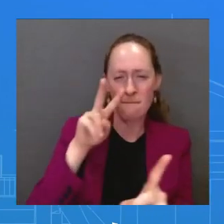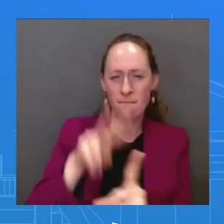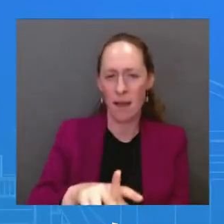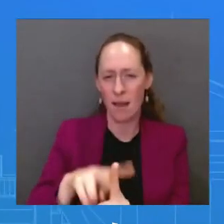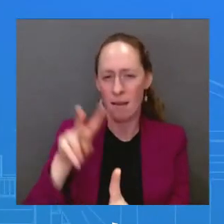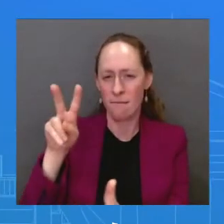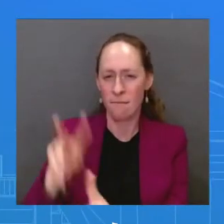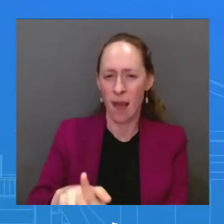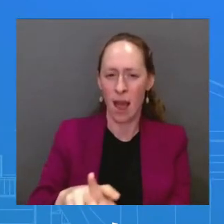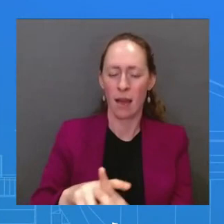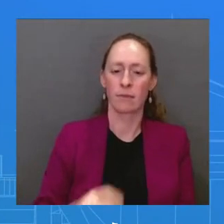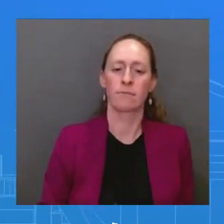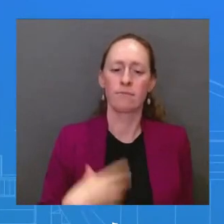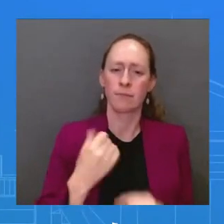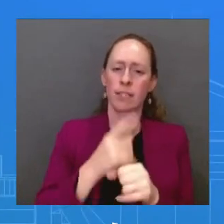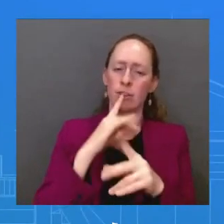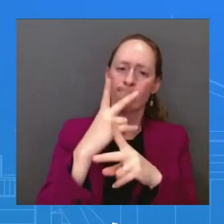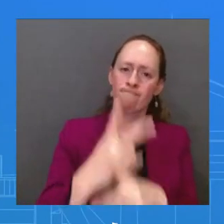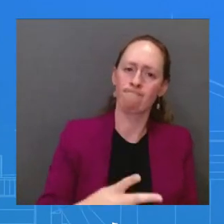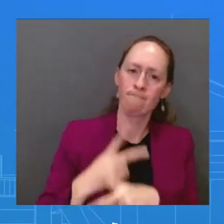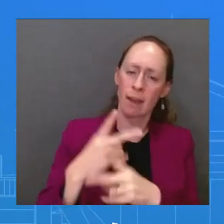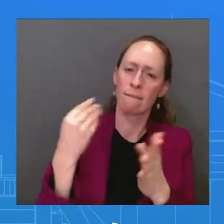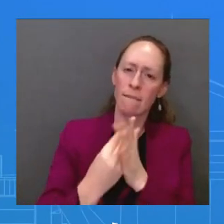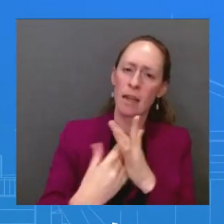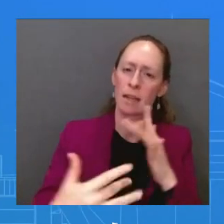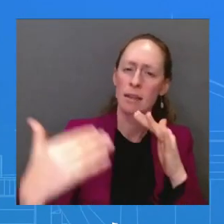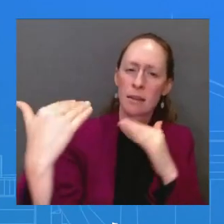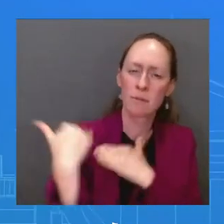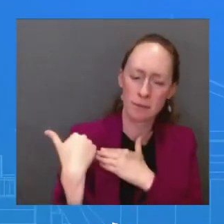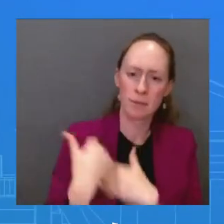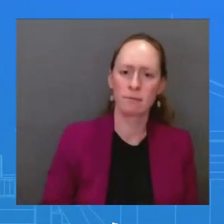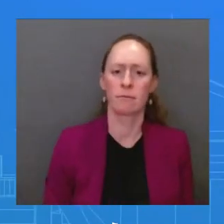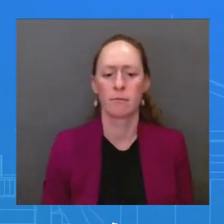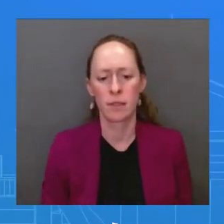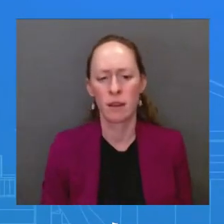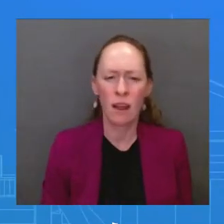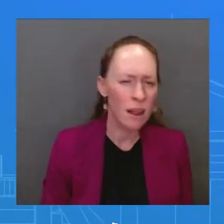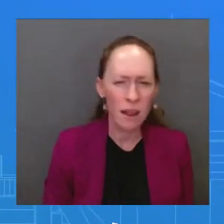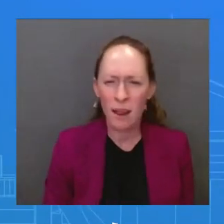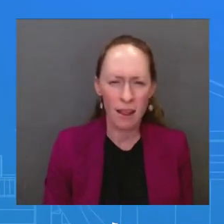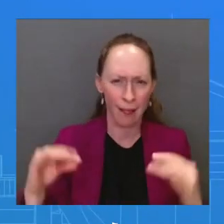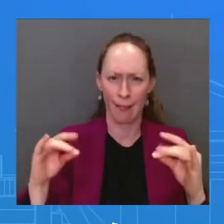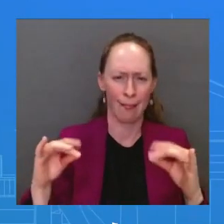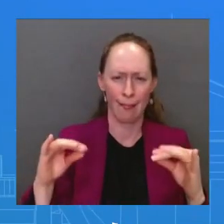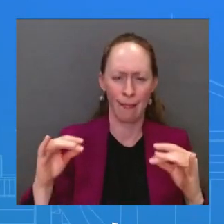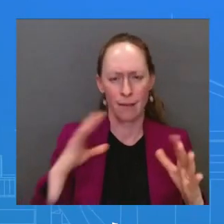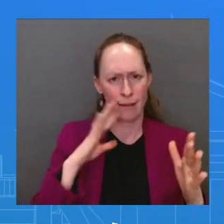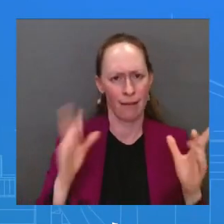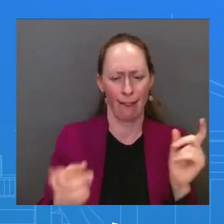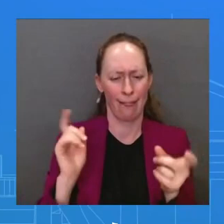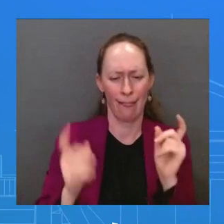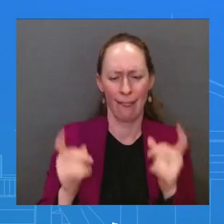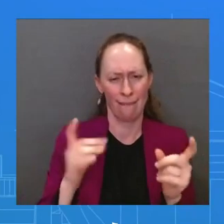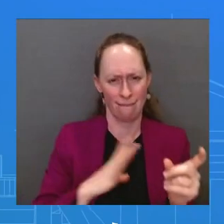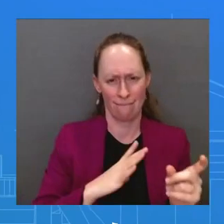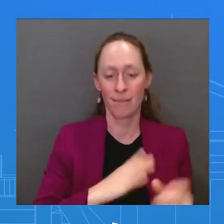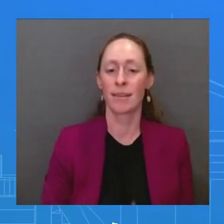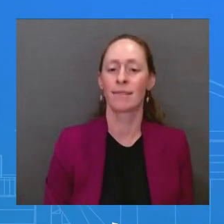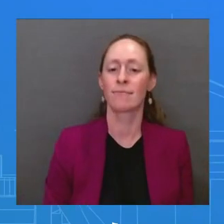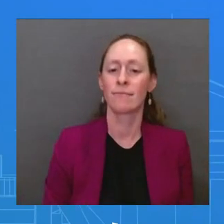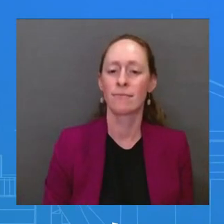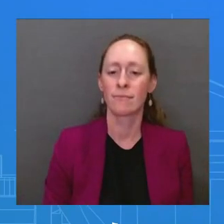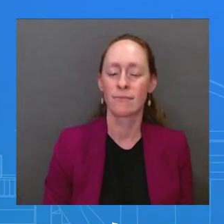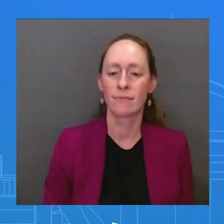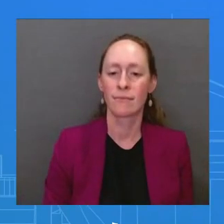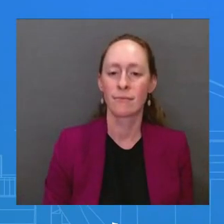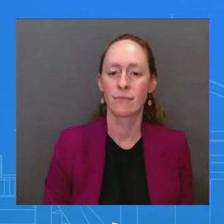But why isn't that I just said it. It can be year to year. can be very volatile. I mean, he said in March in Baltimore in his speech, our plan is working to – it's decreasing the